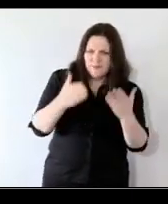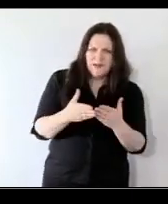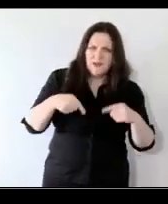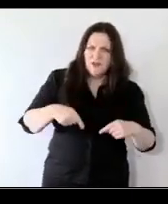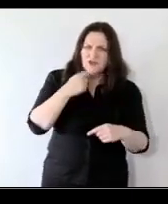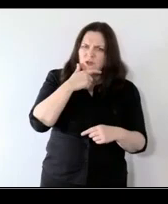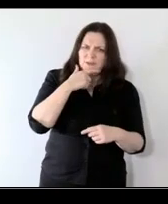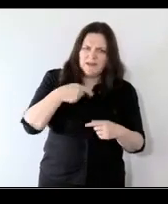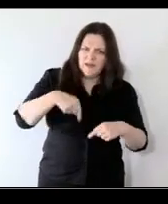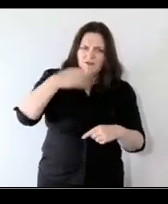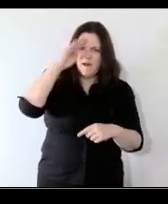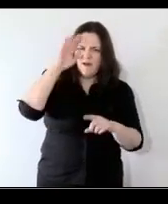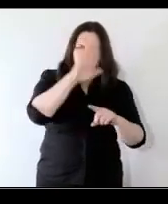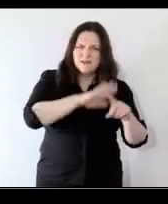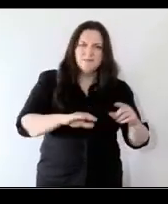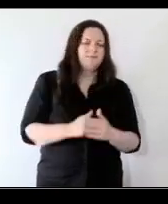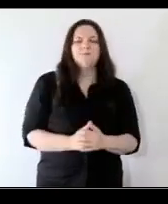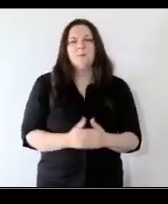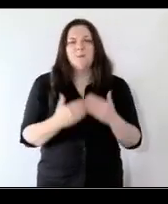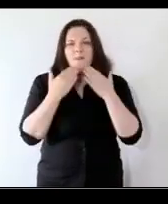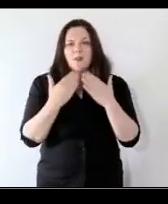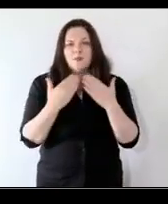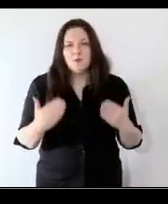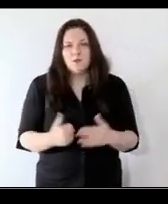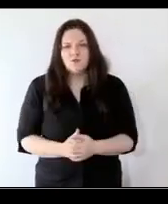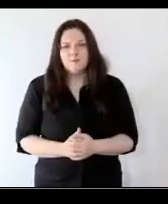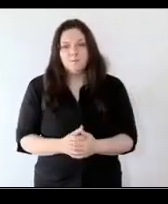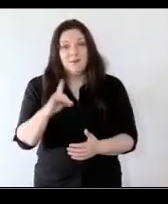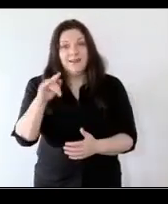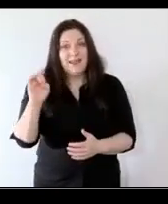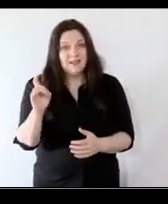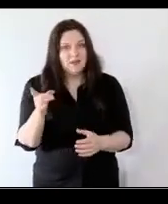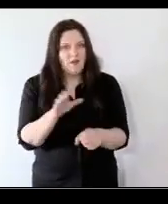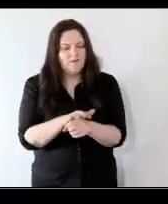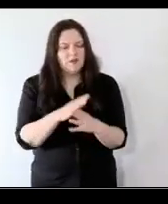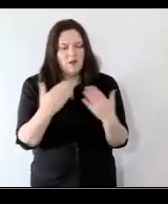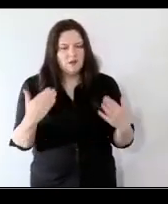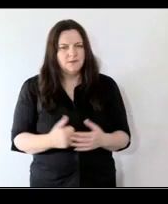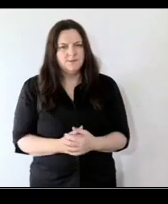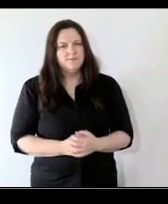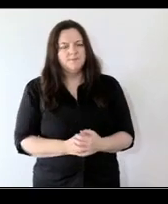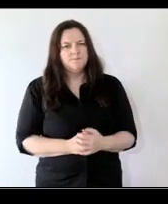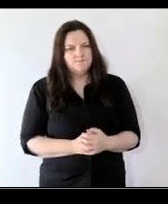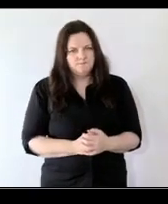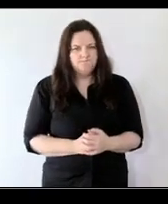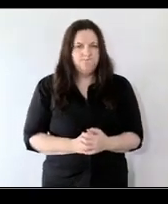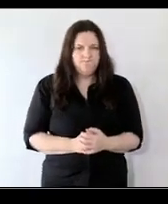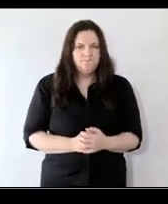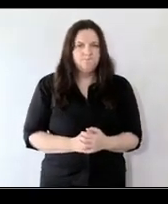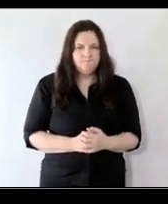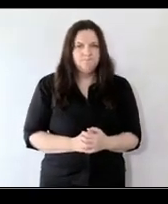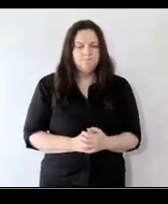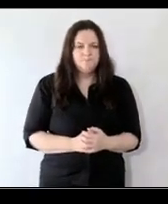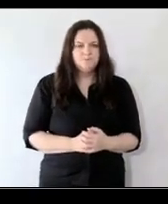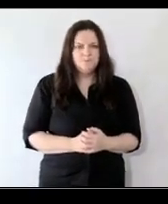here in ireland thank you and and so much that that kate covered there i suppose in in terms of what the last 19